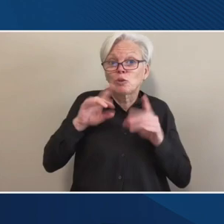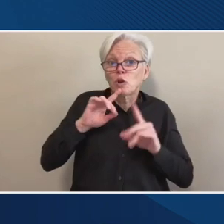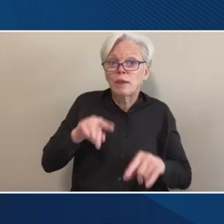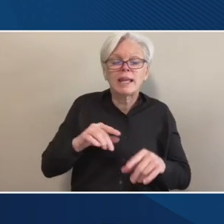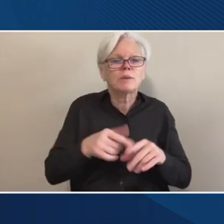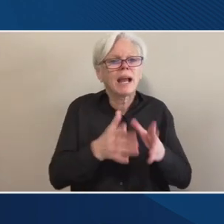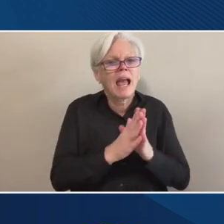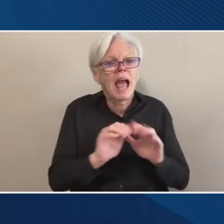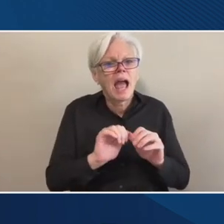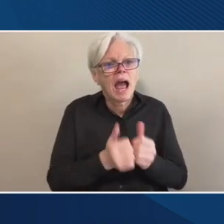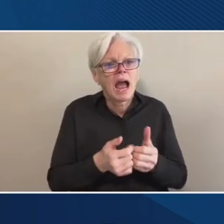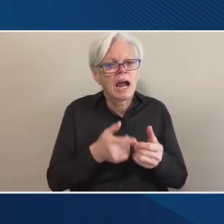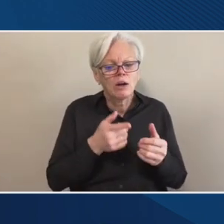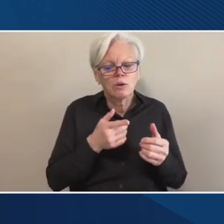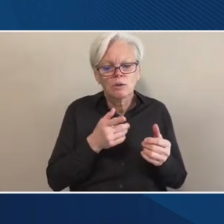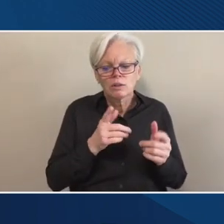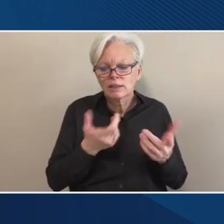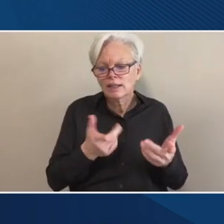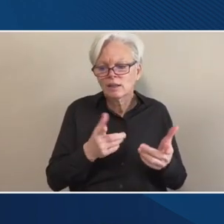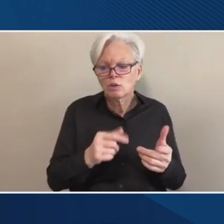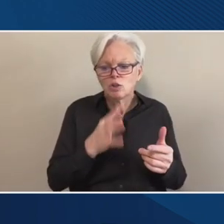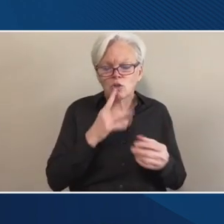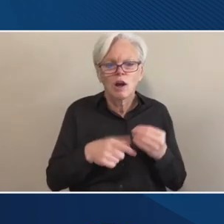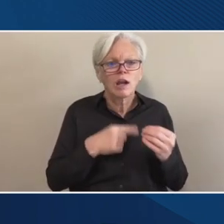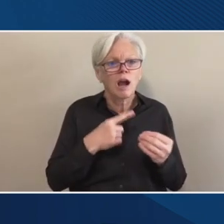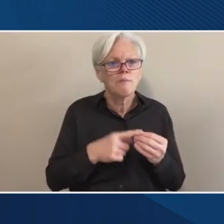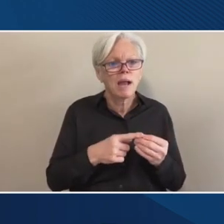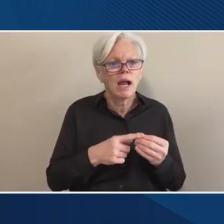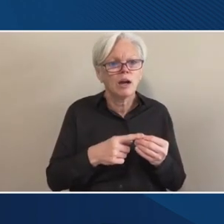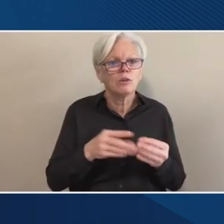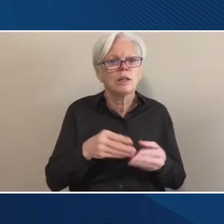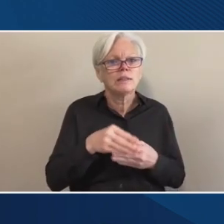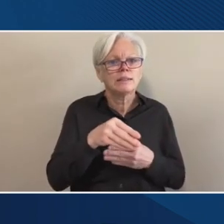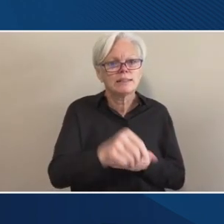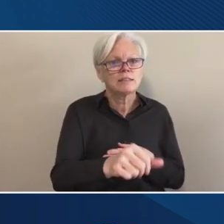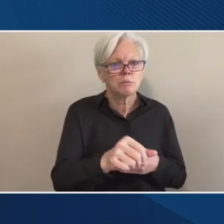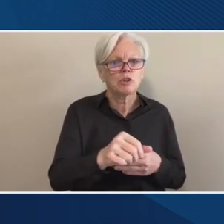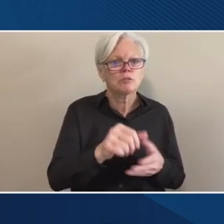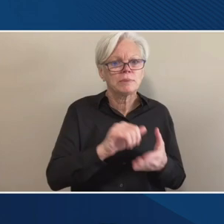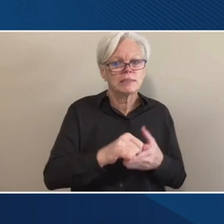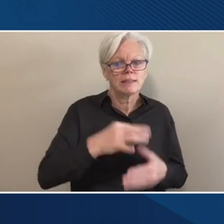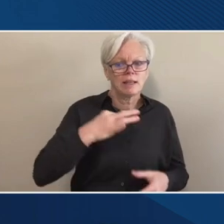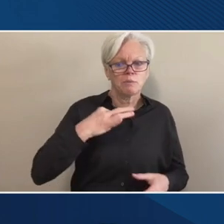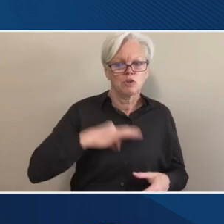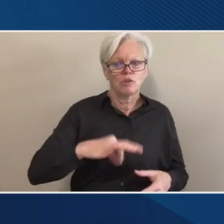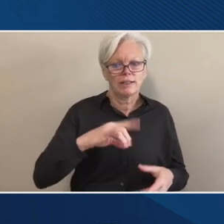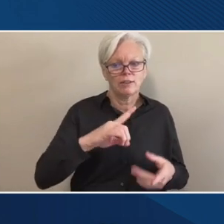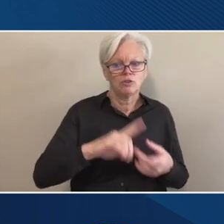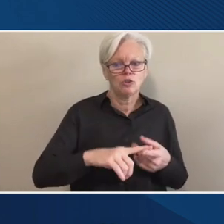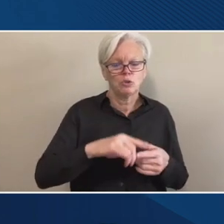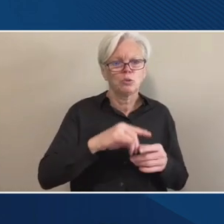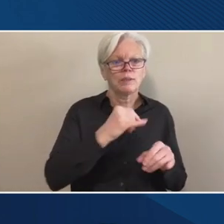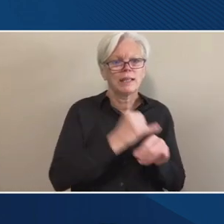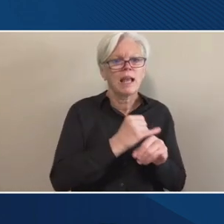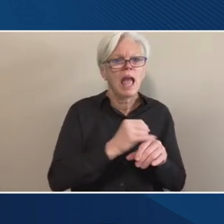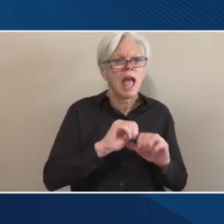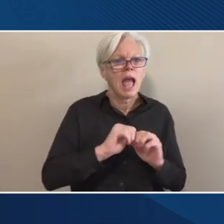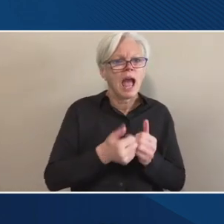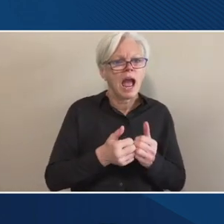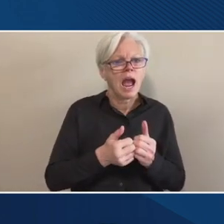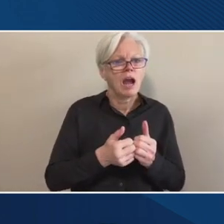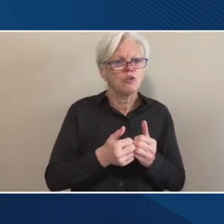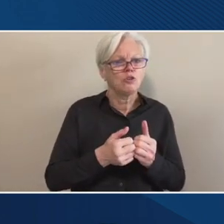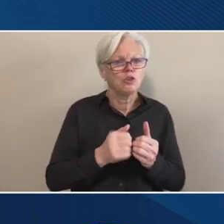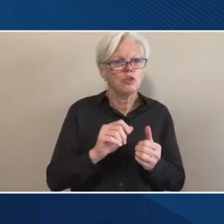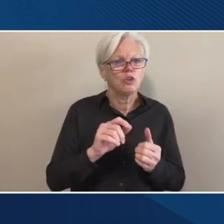treat when you talk about disbursements credited to the institution? Uh, how do you treat automatic